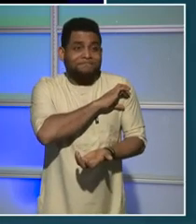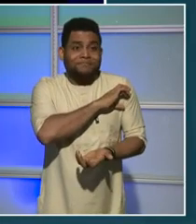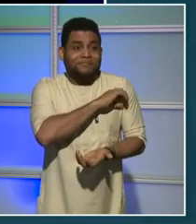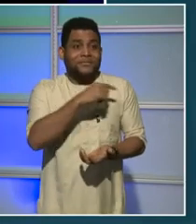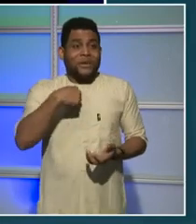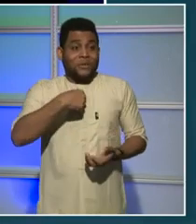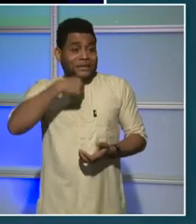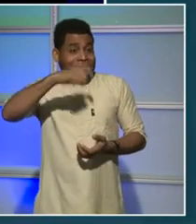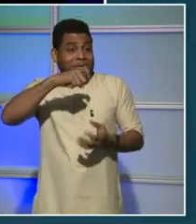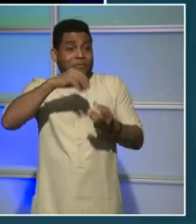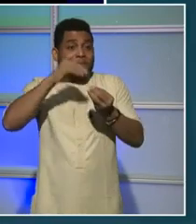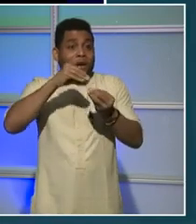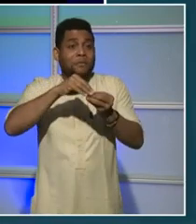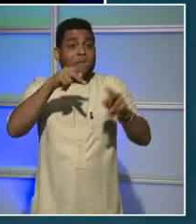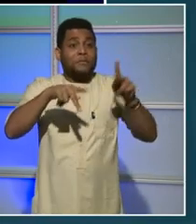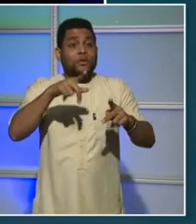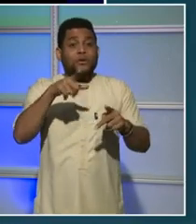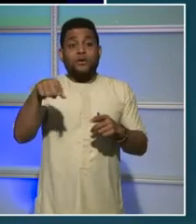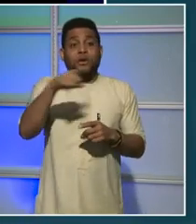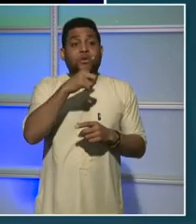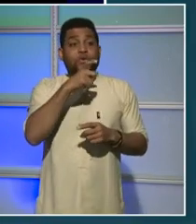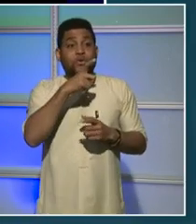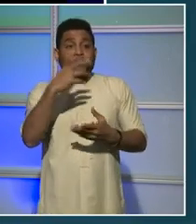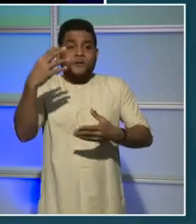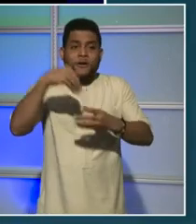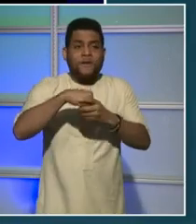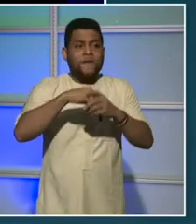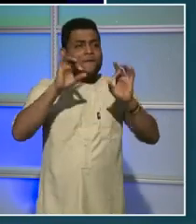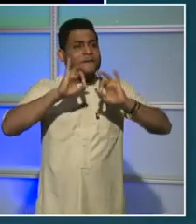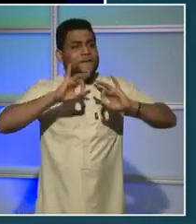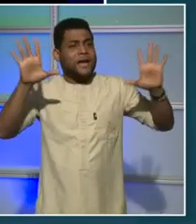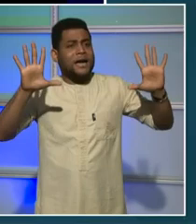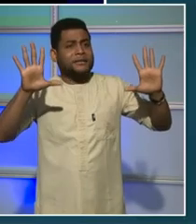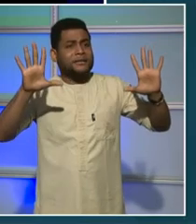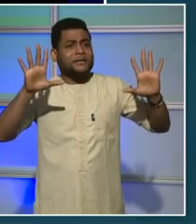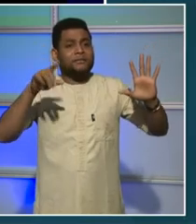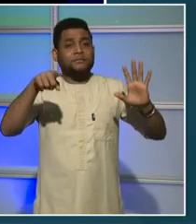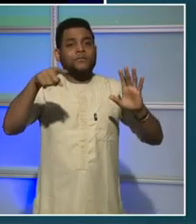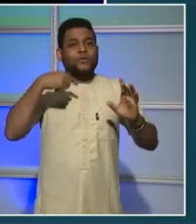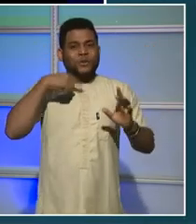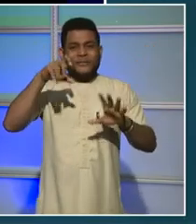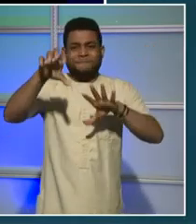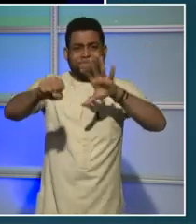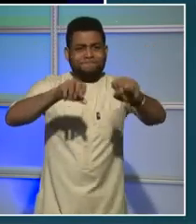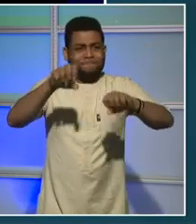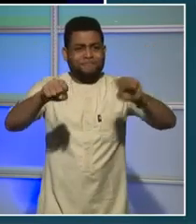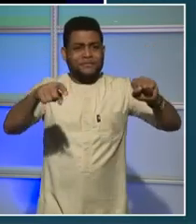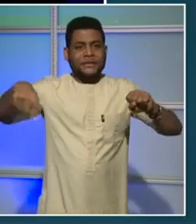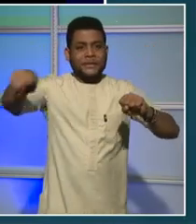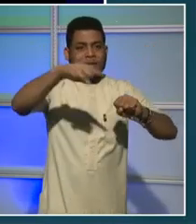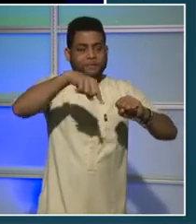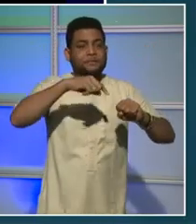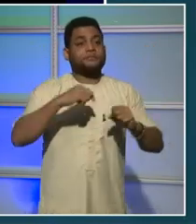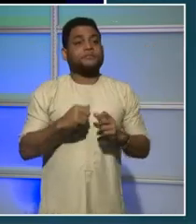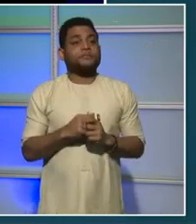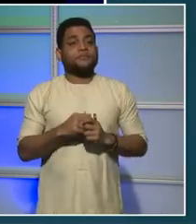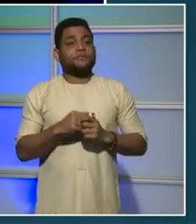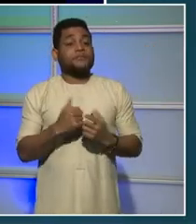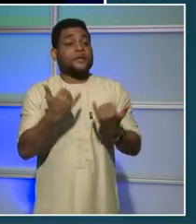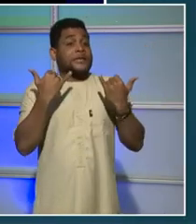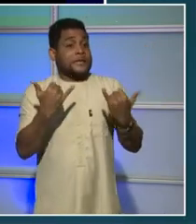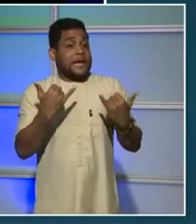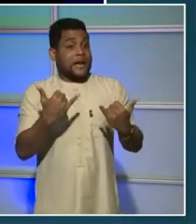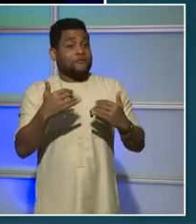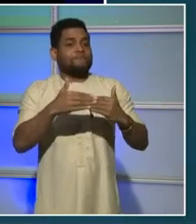causing most of the violence. And that's what our Building Blocks Initiative is designed to do over the course of time.